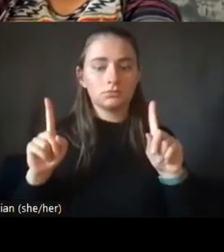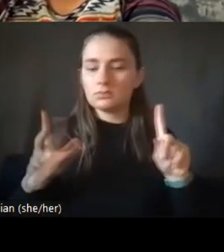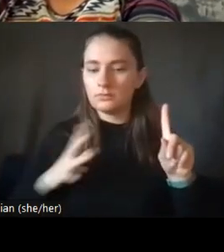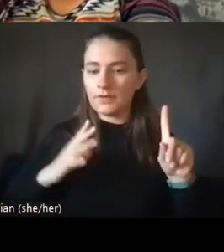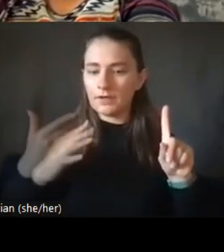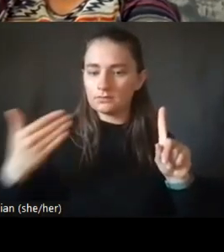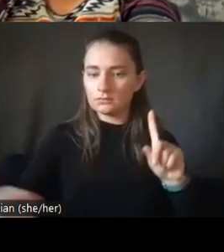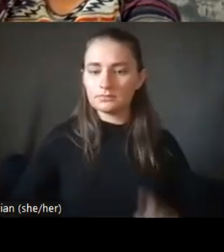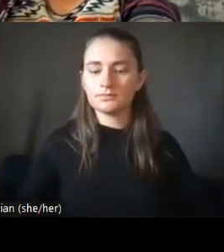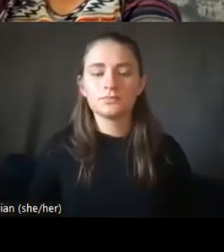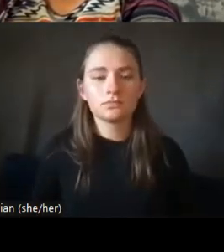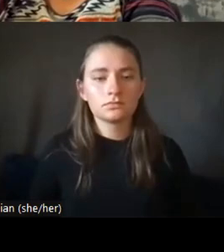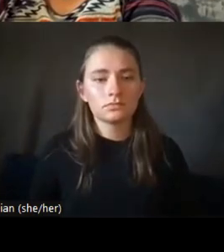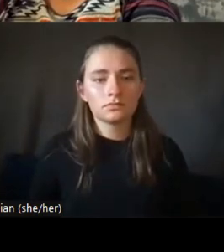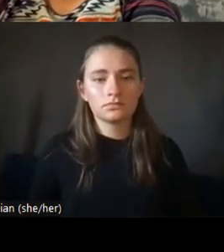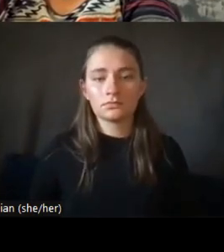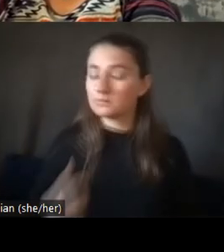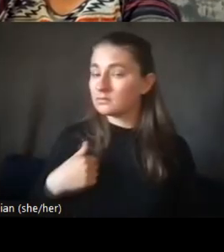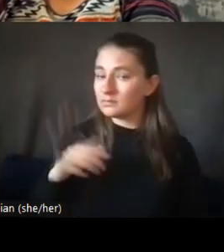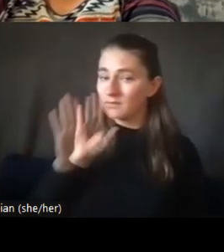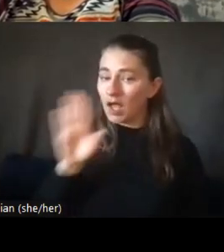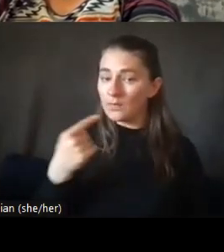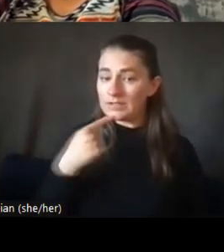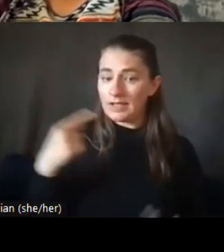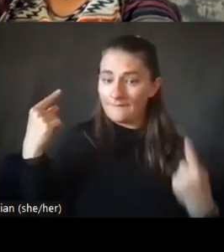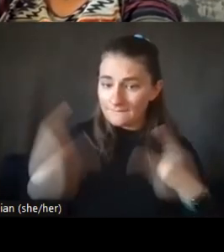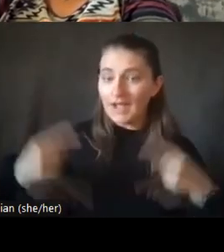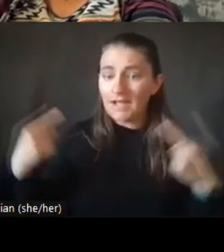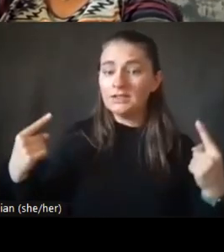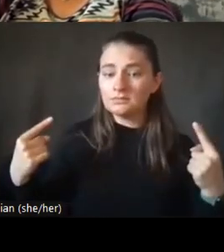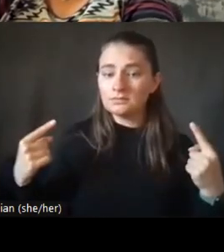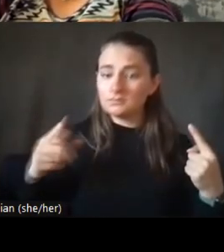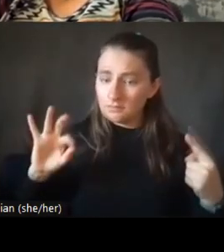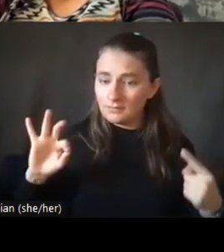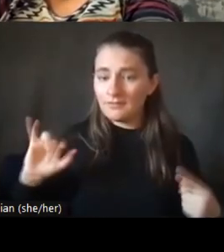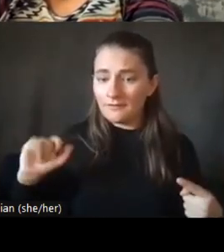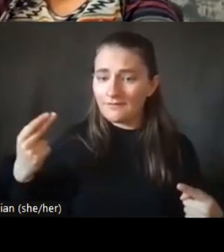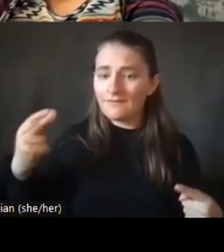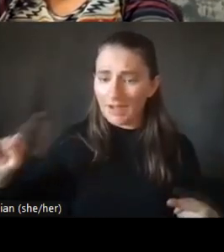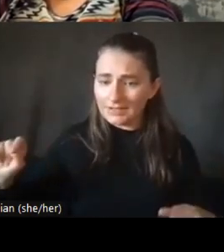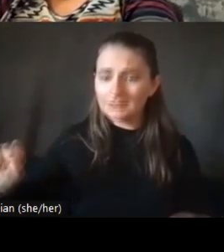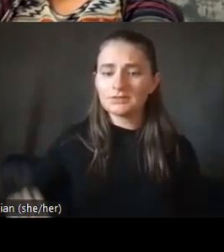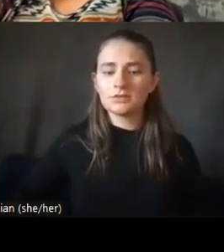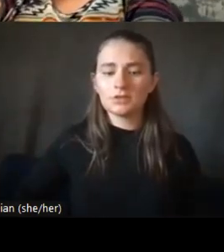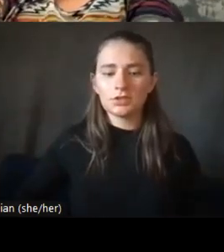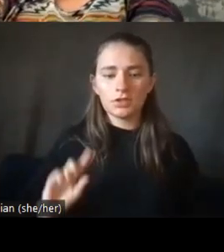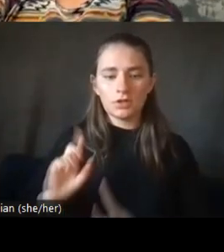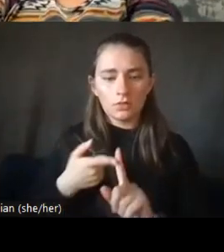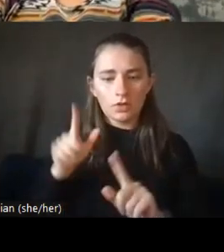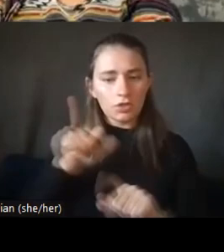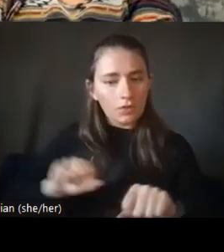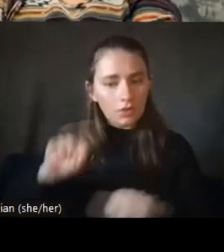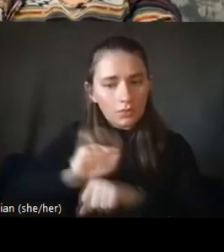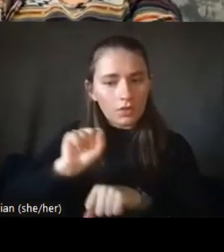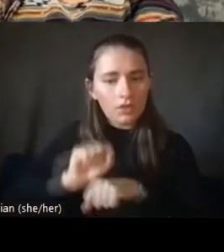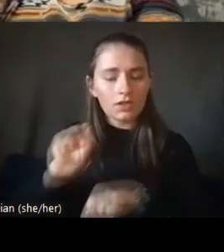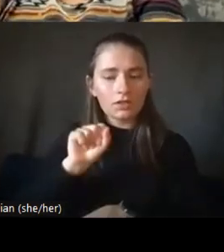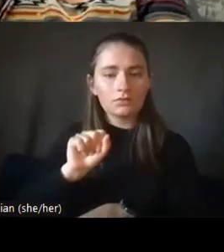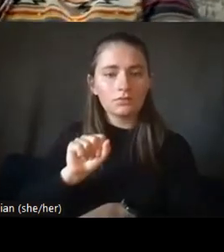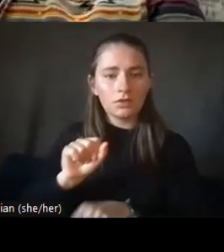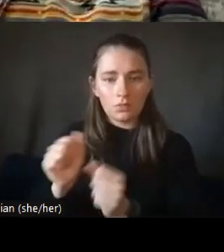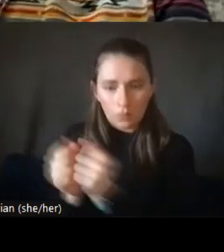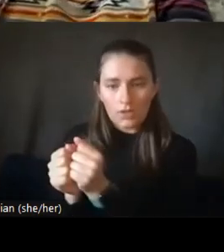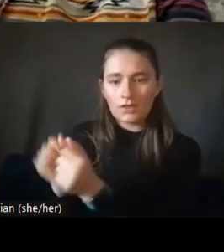I would say fight, you know, um, I think whenever you're working with the school systems, uh,